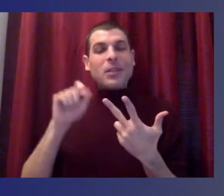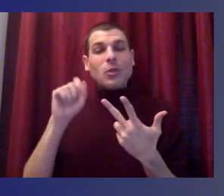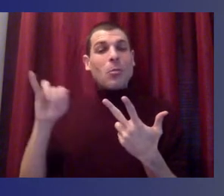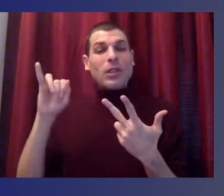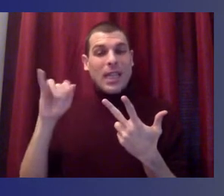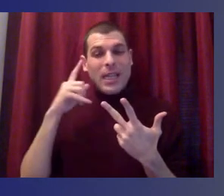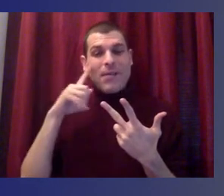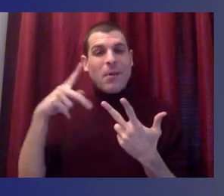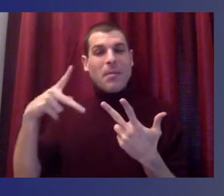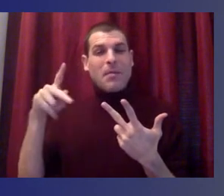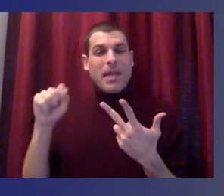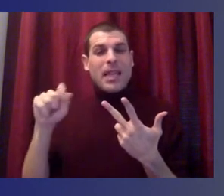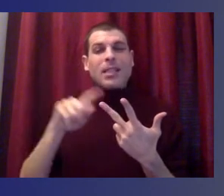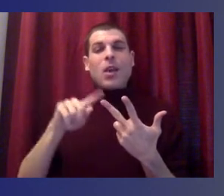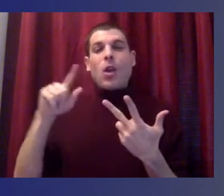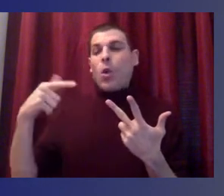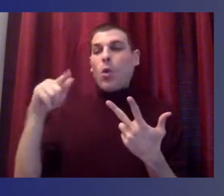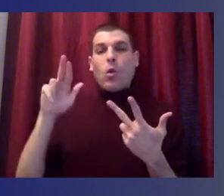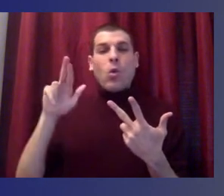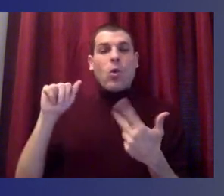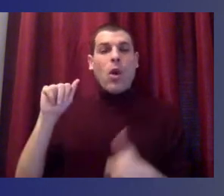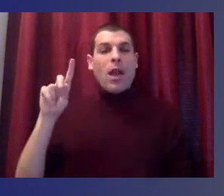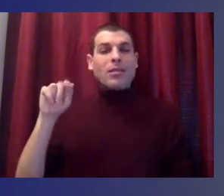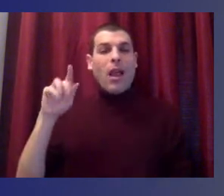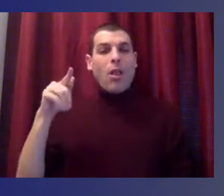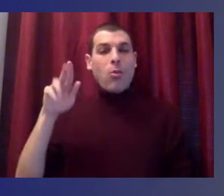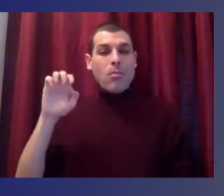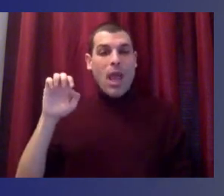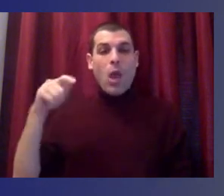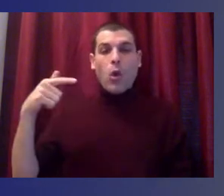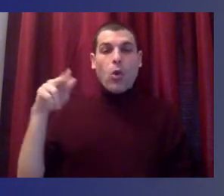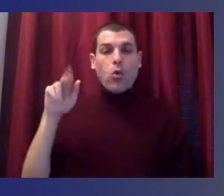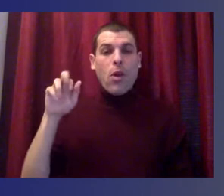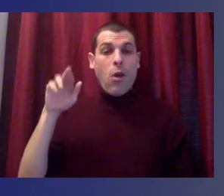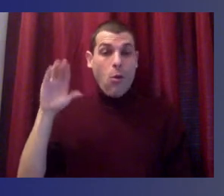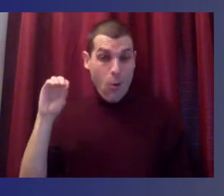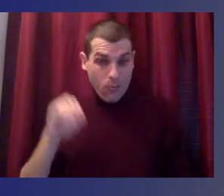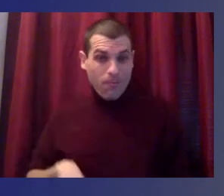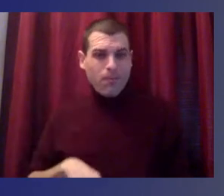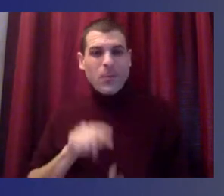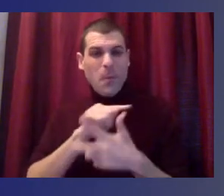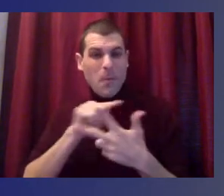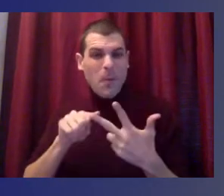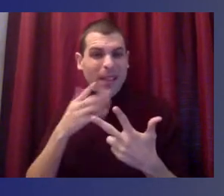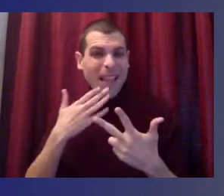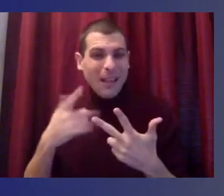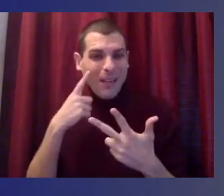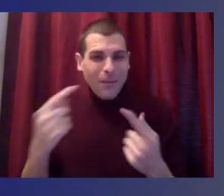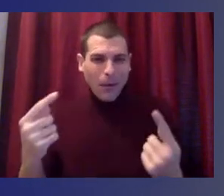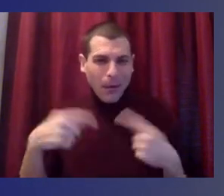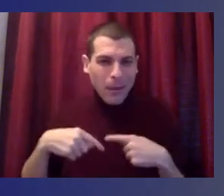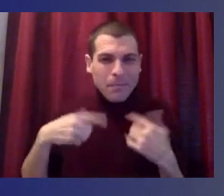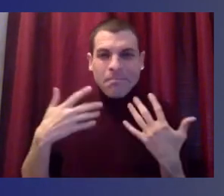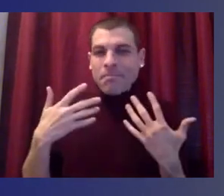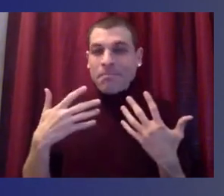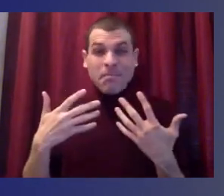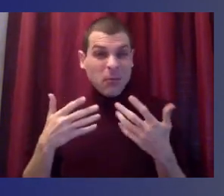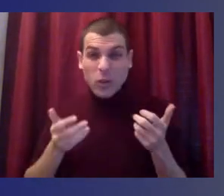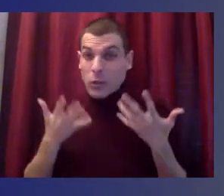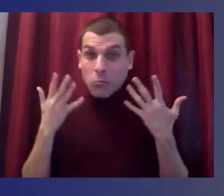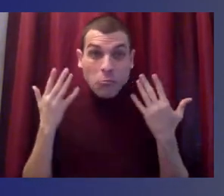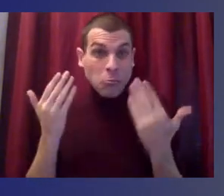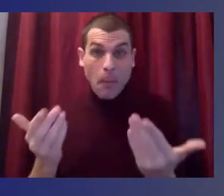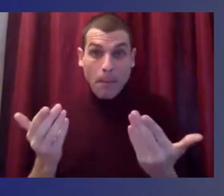Guerrero. Thank you all so much for being here with us today. Let's jump in. So many of us, I know